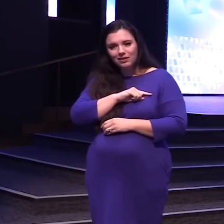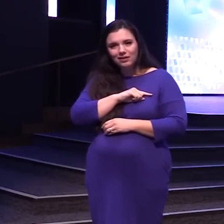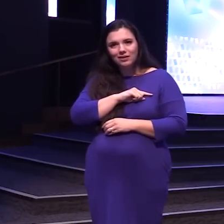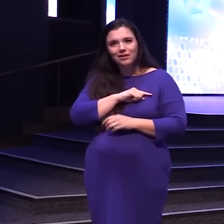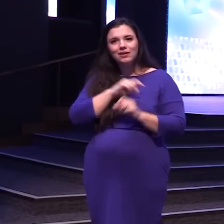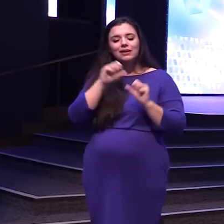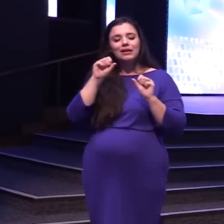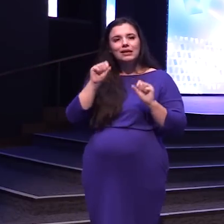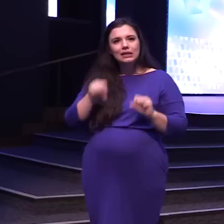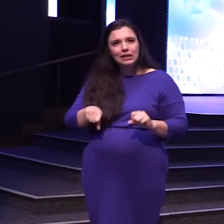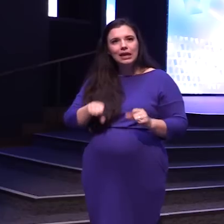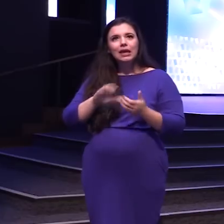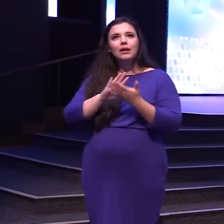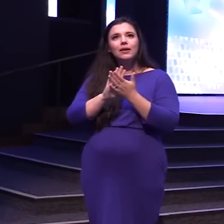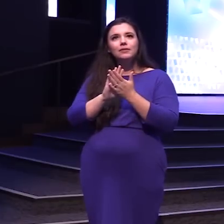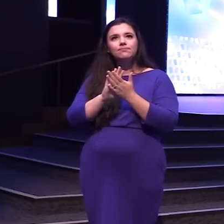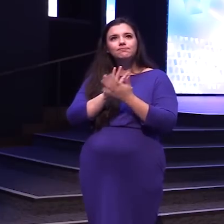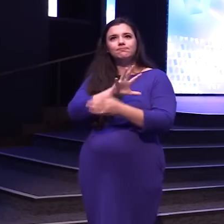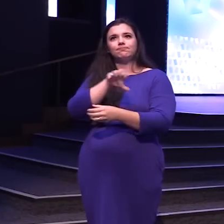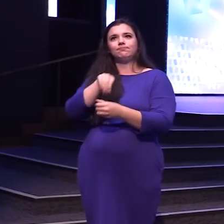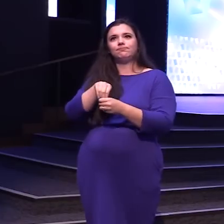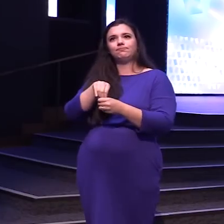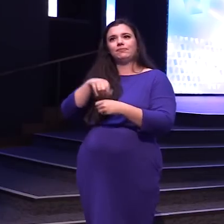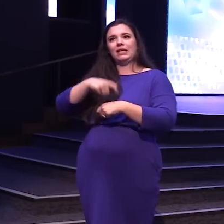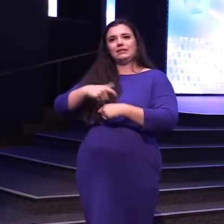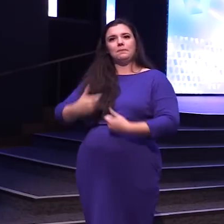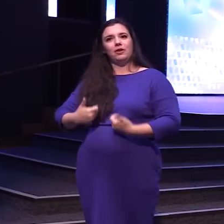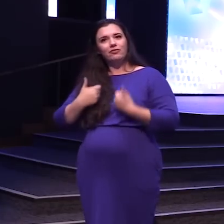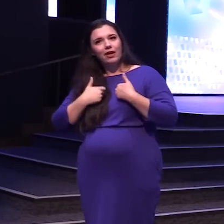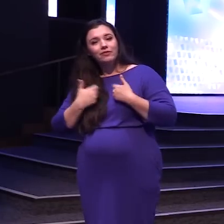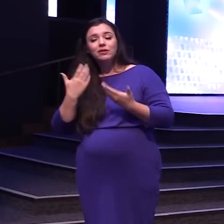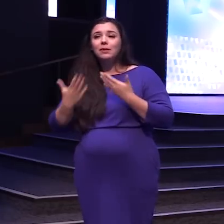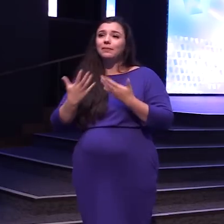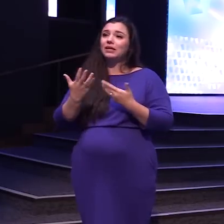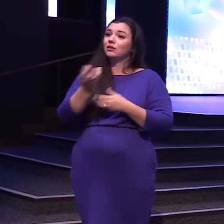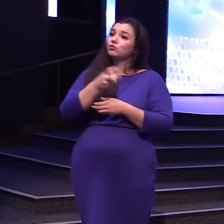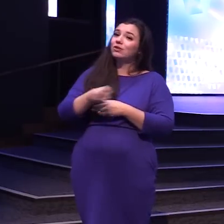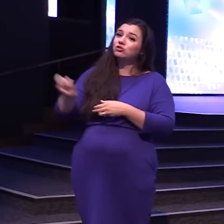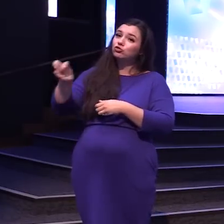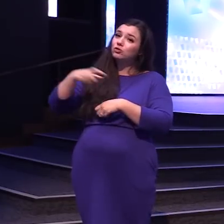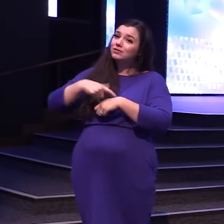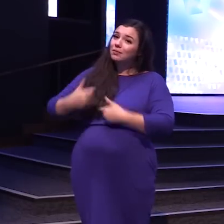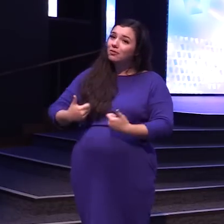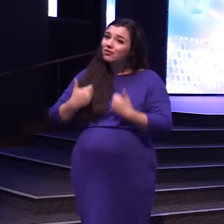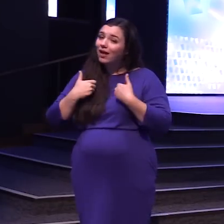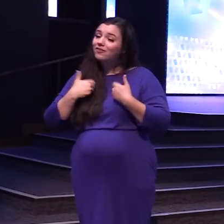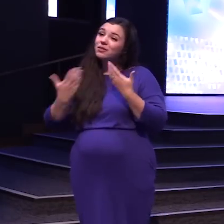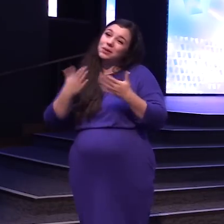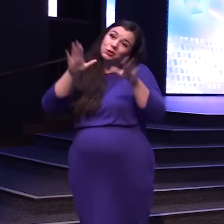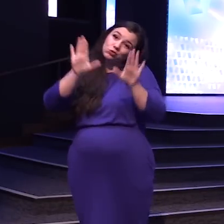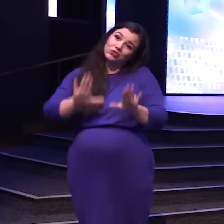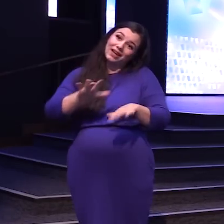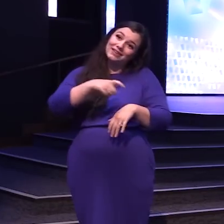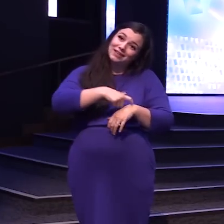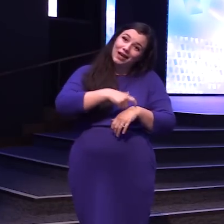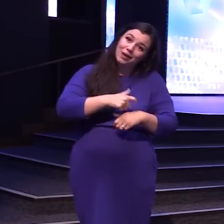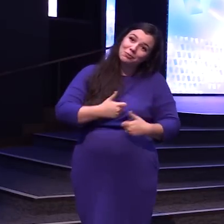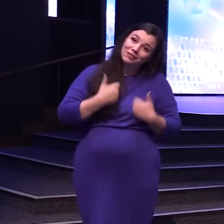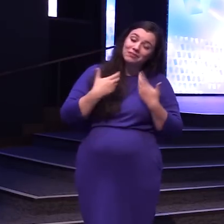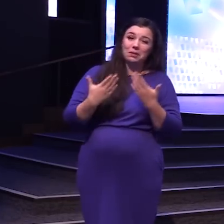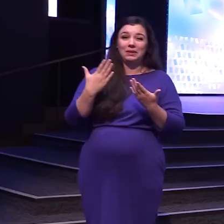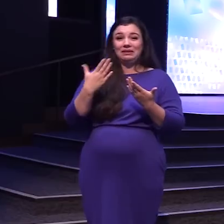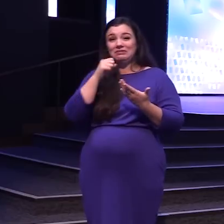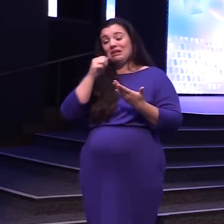Can be in a season Maybe it's a transitional season Maybe it's a really great season Or a not so great